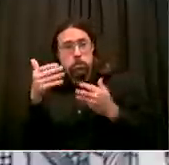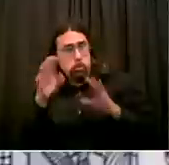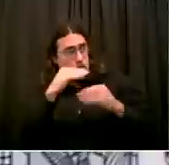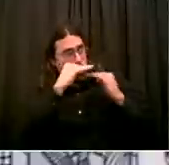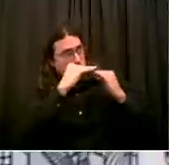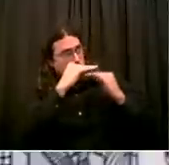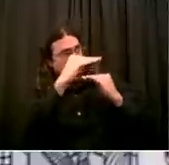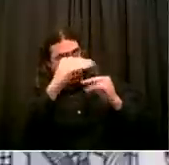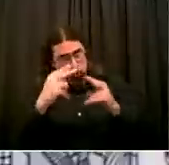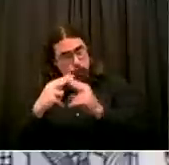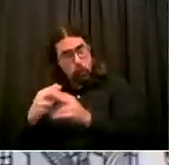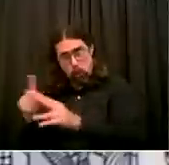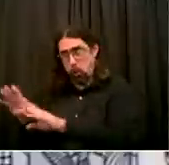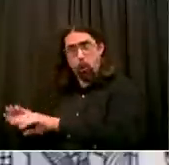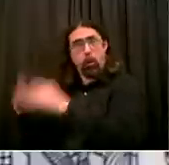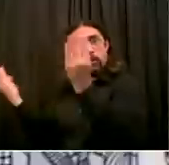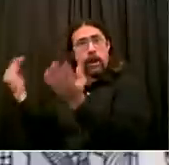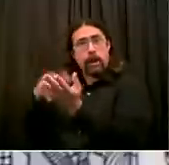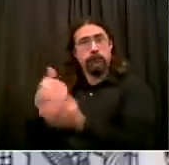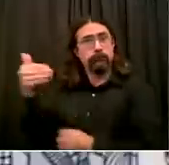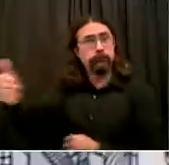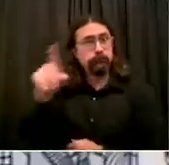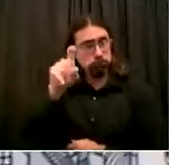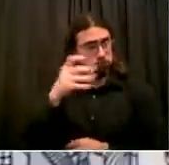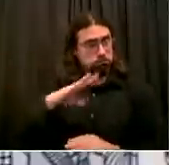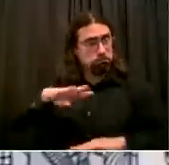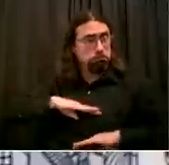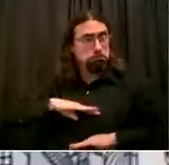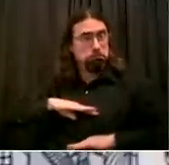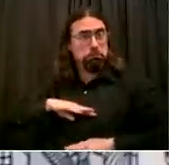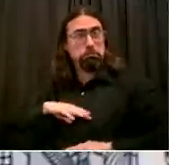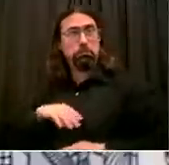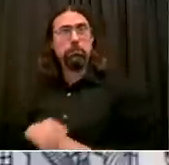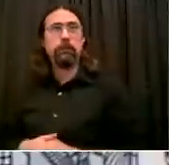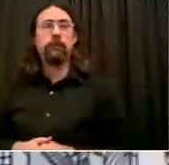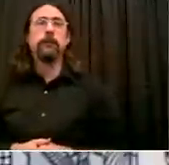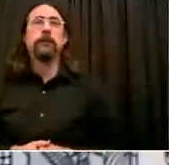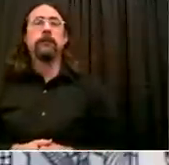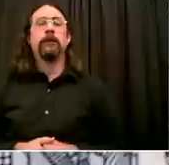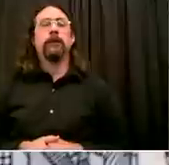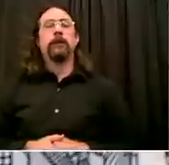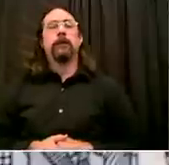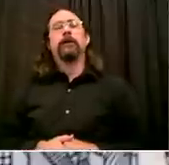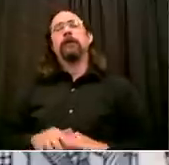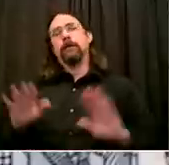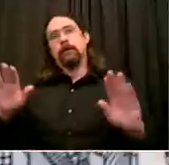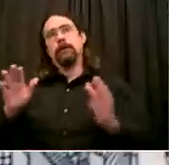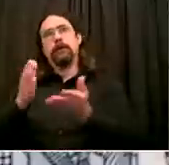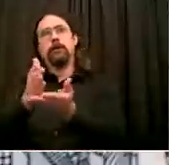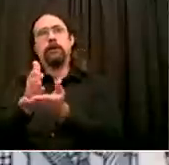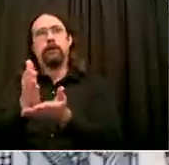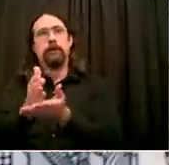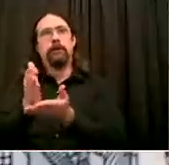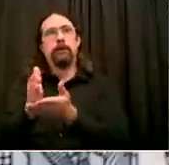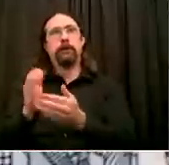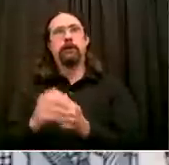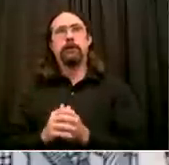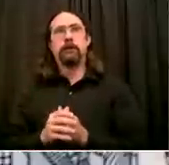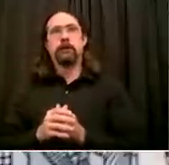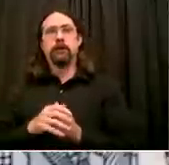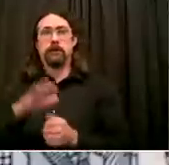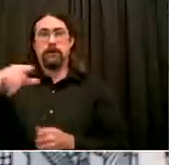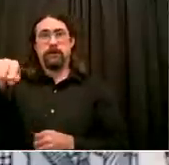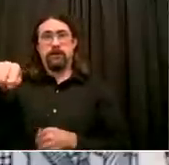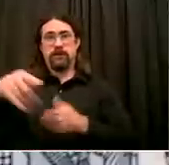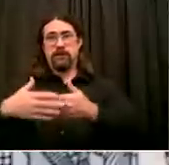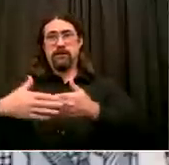I can tell you the obvious. Leveling off is the first step in the right direction. The first thing we all had to do was stop the growth of the